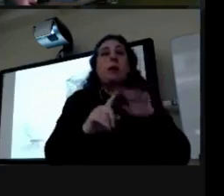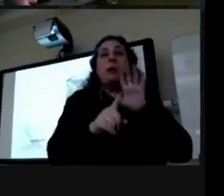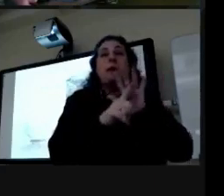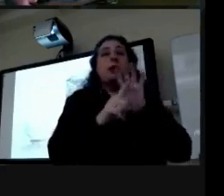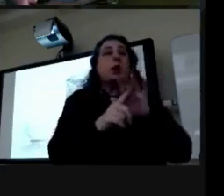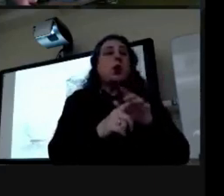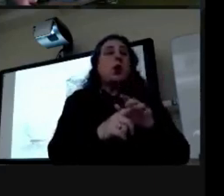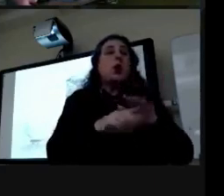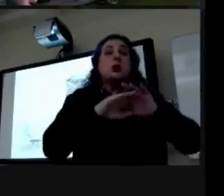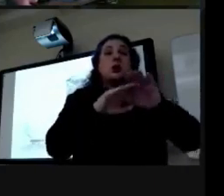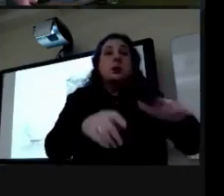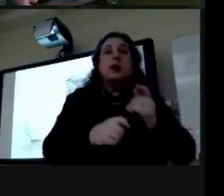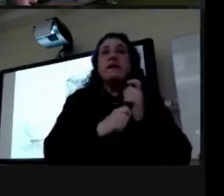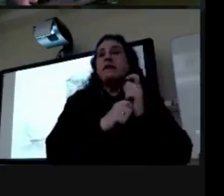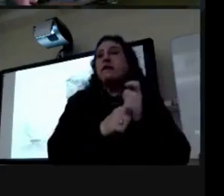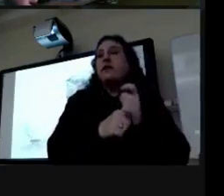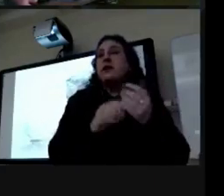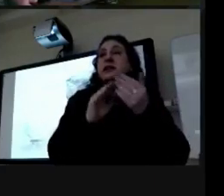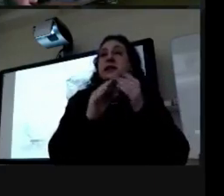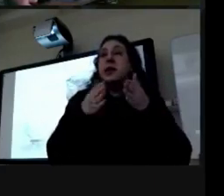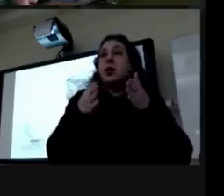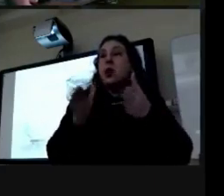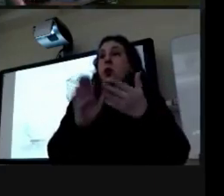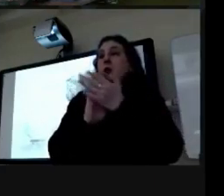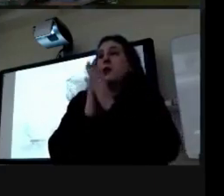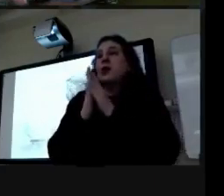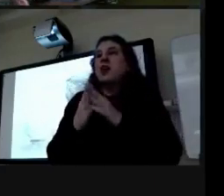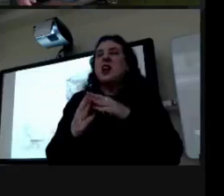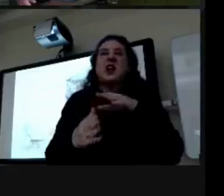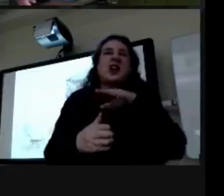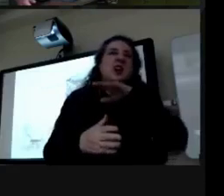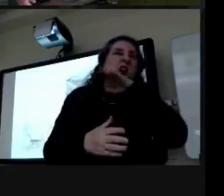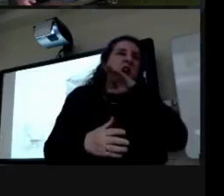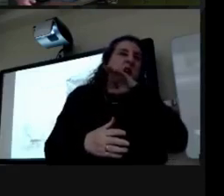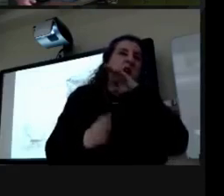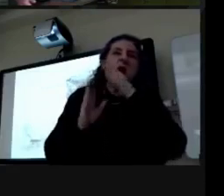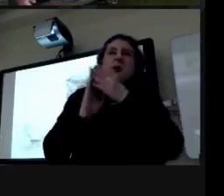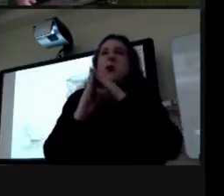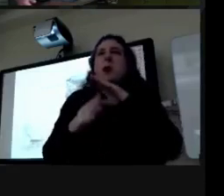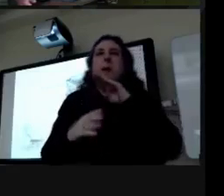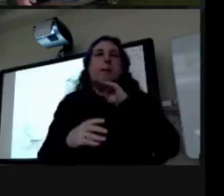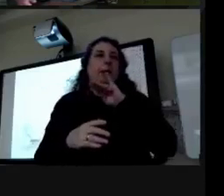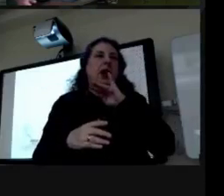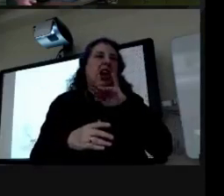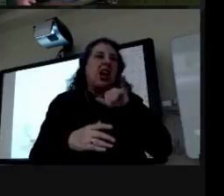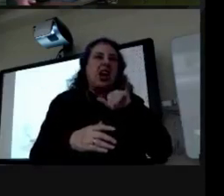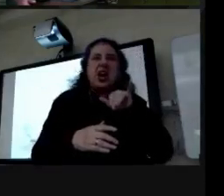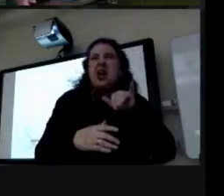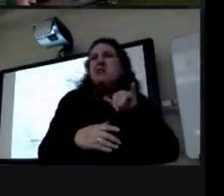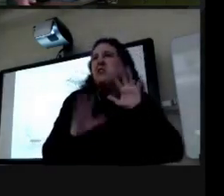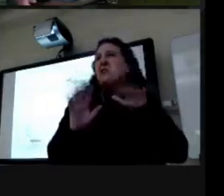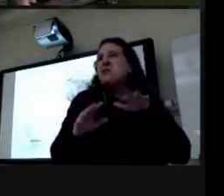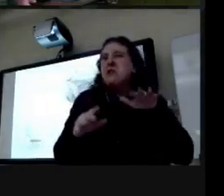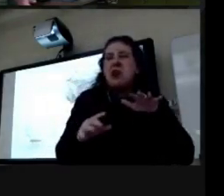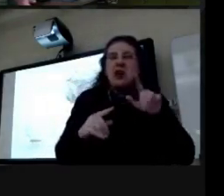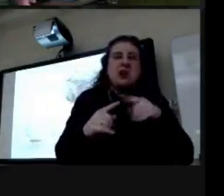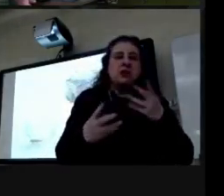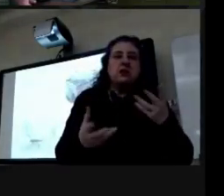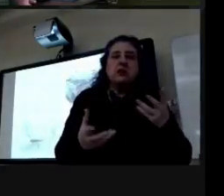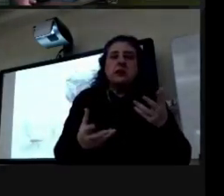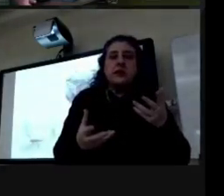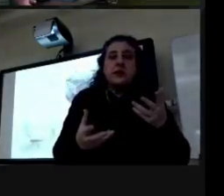city roads turned into dirt or were dirt and they turned into muddy flag myers after rains